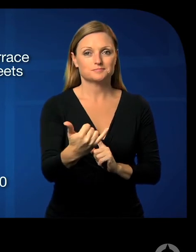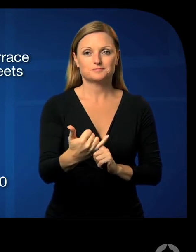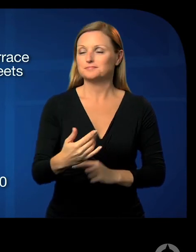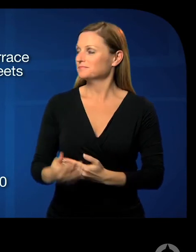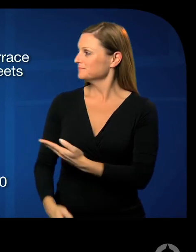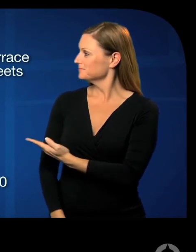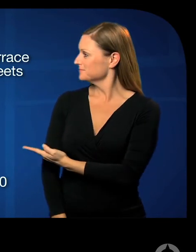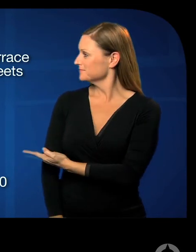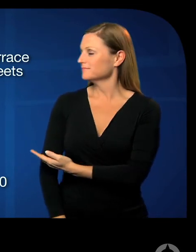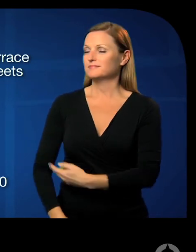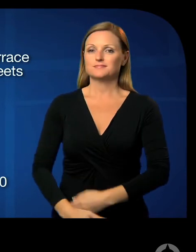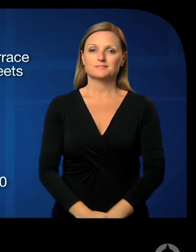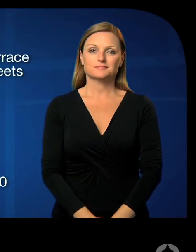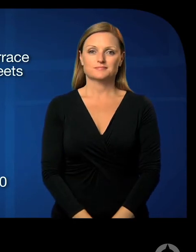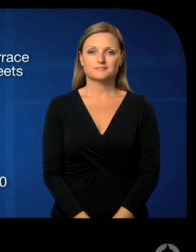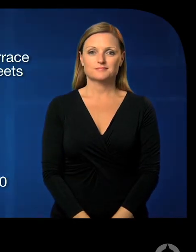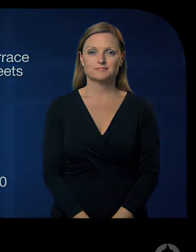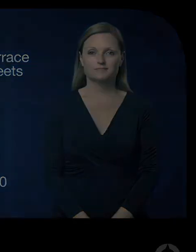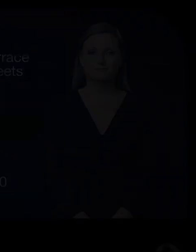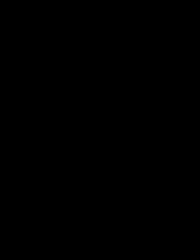using the Adelaide Metro live chat service. you